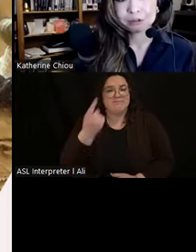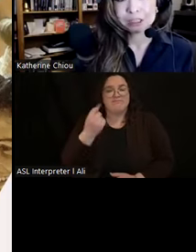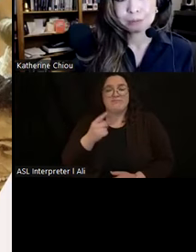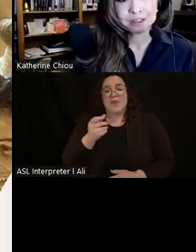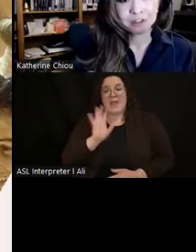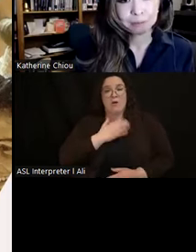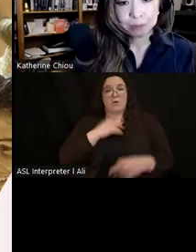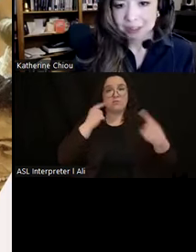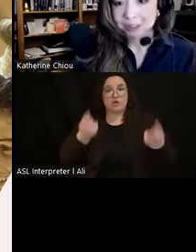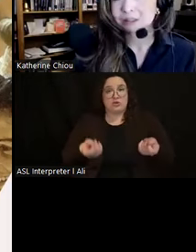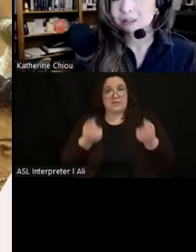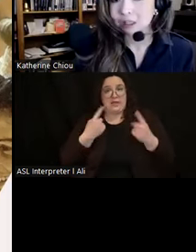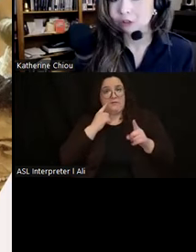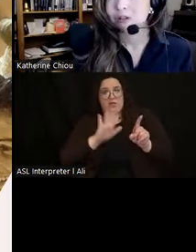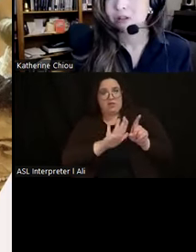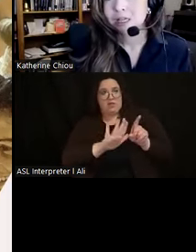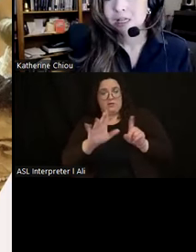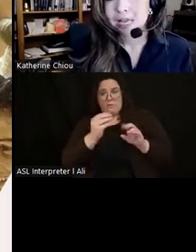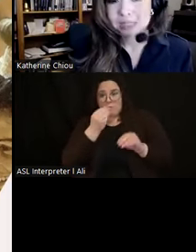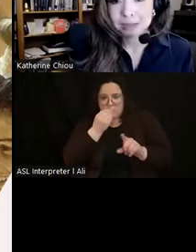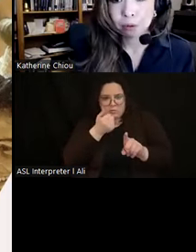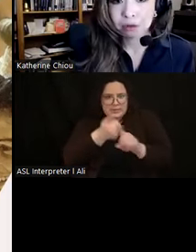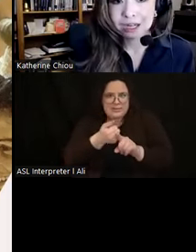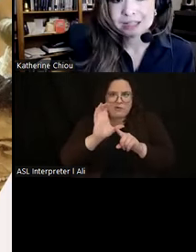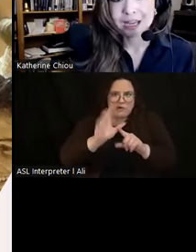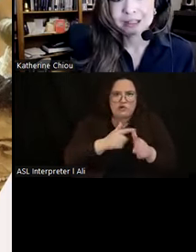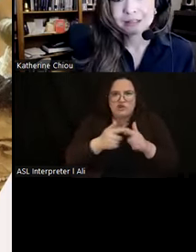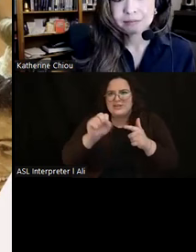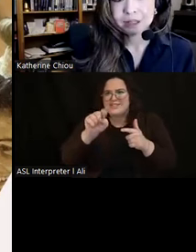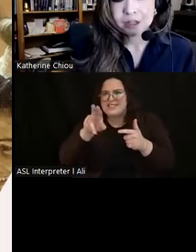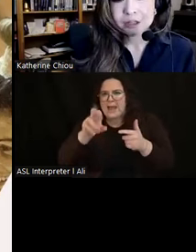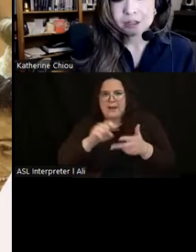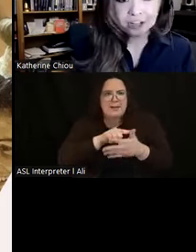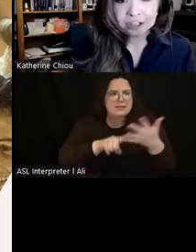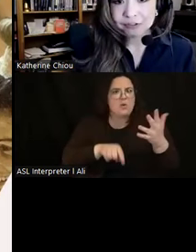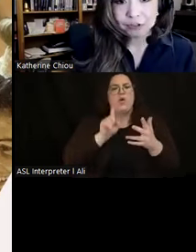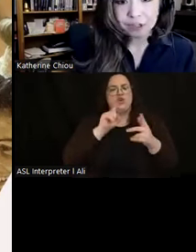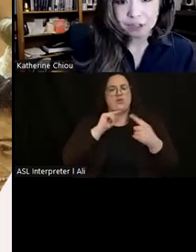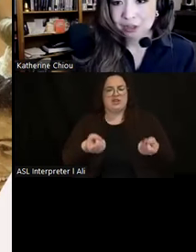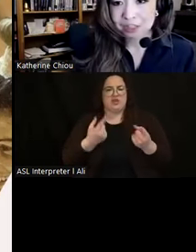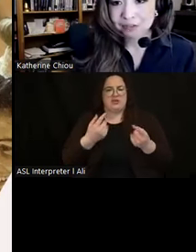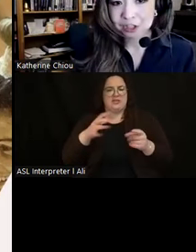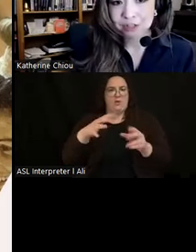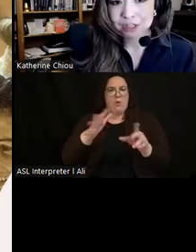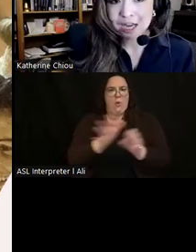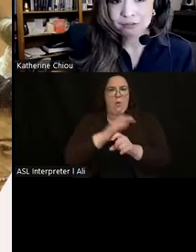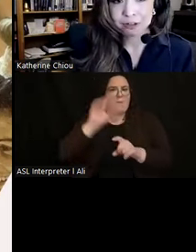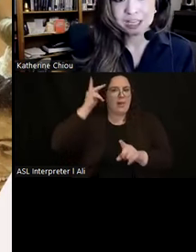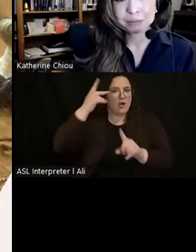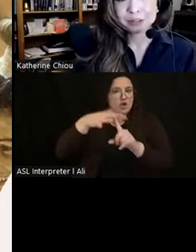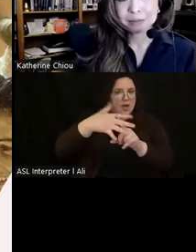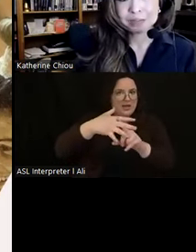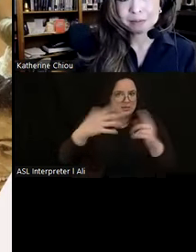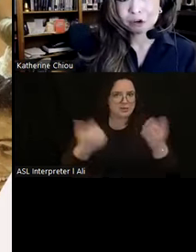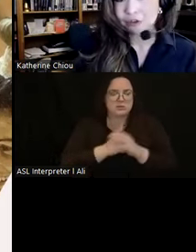own specific political, cultural, and temporal contexts. So fashions and food experience flux over time, for